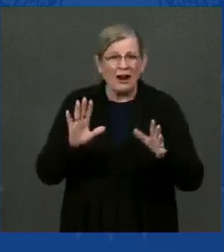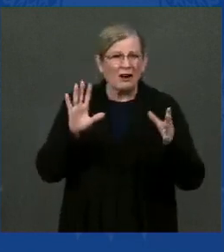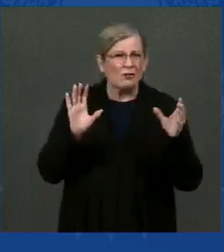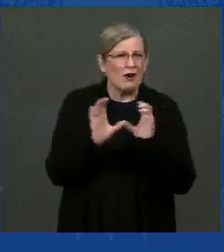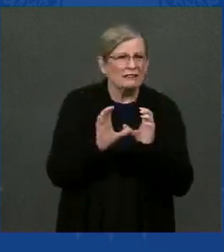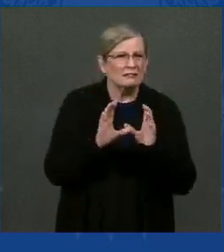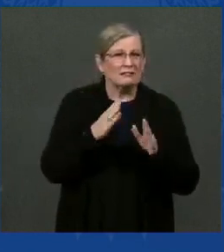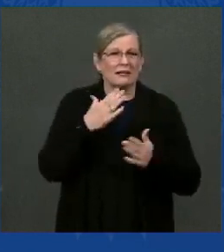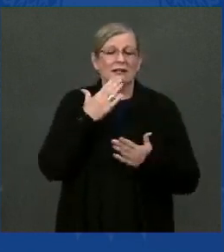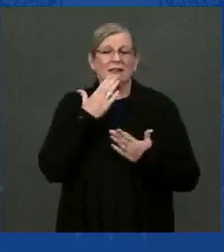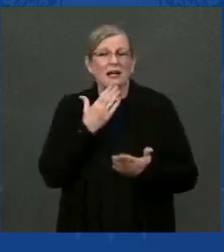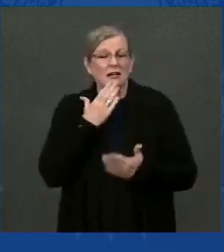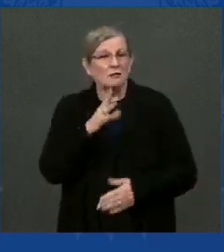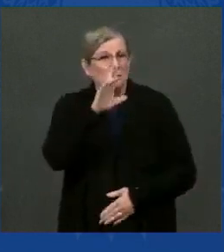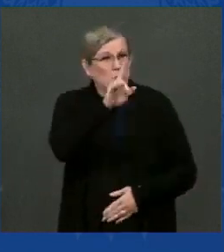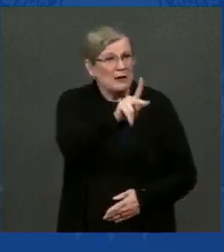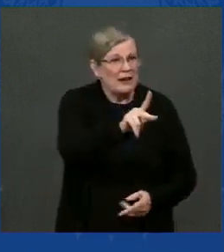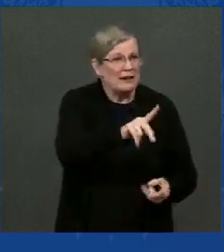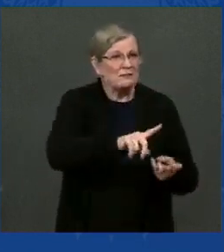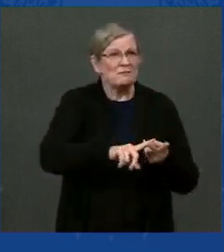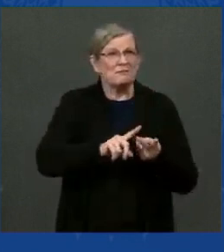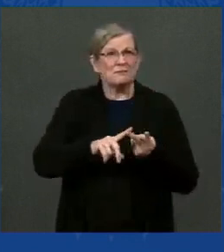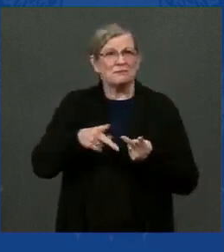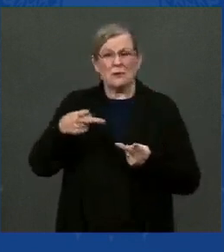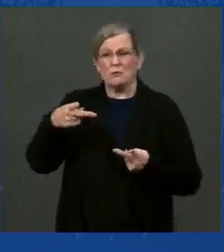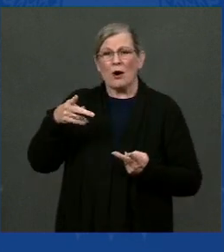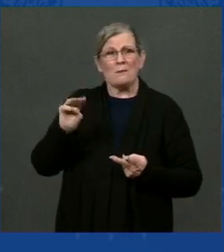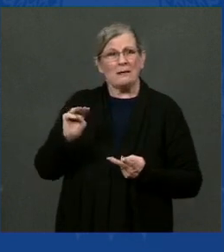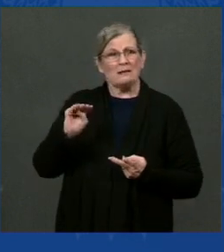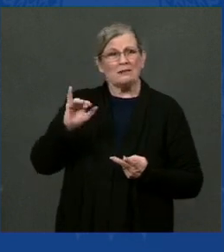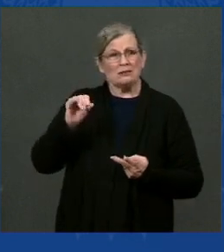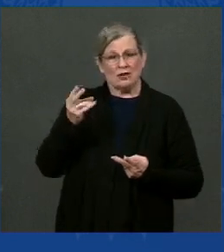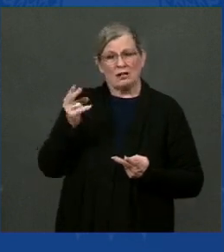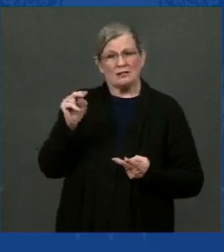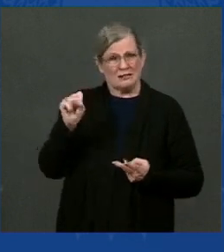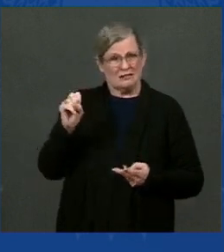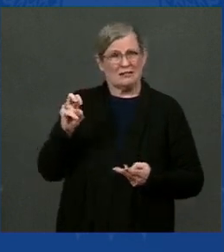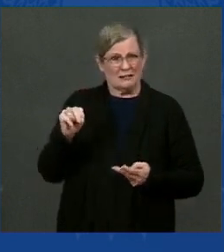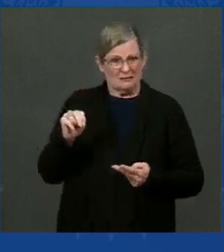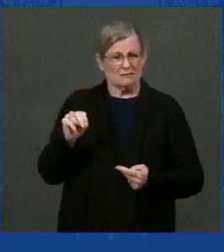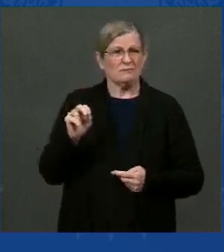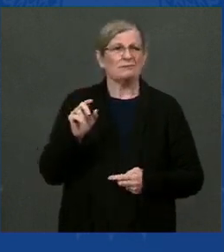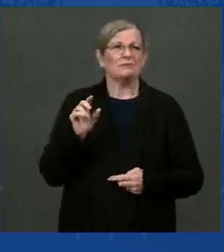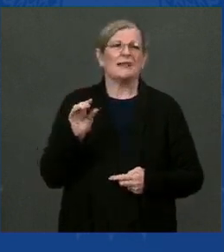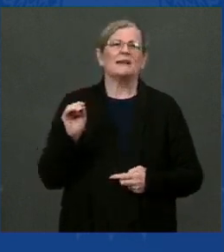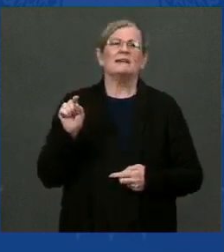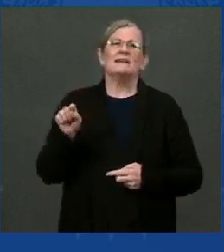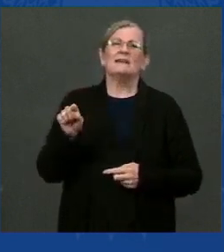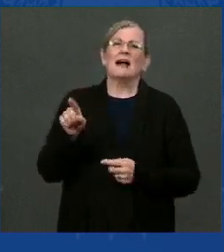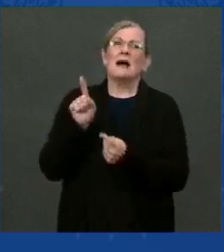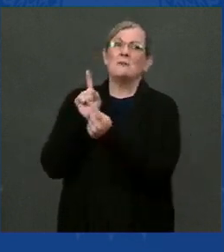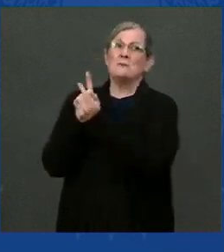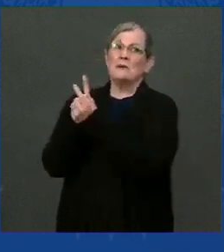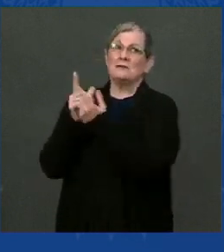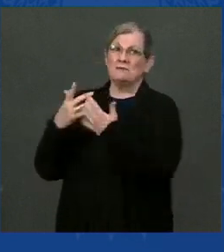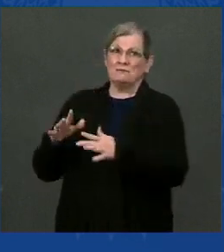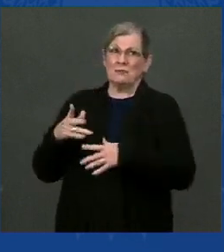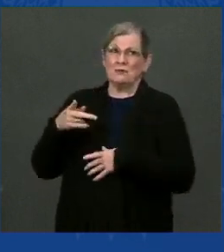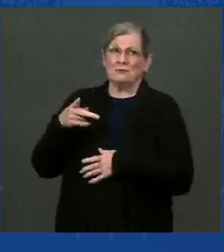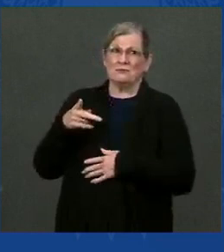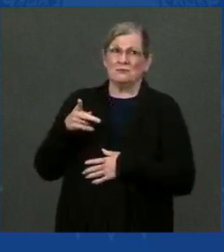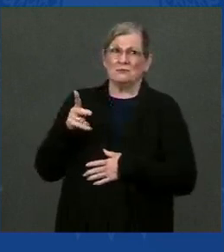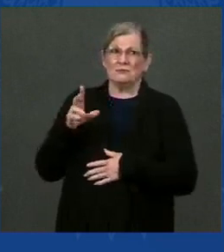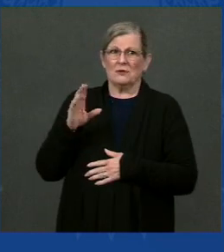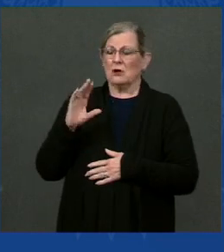for hosting us, hosting the world at a critical moment, as well as I met with Prince Charles, who's put together a very